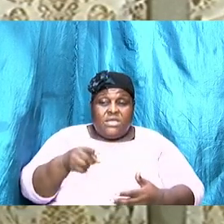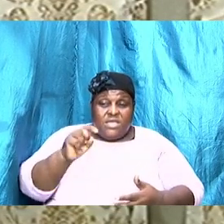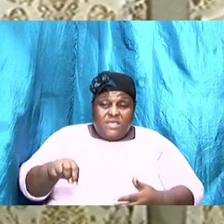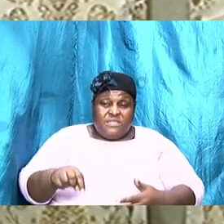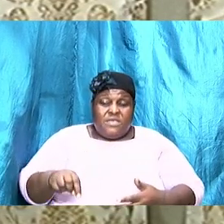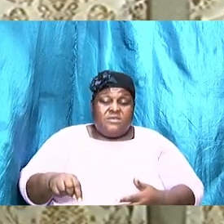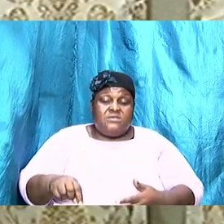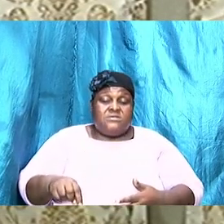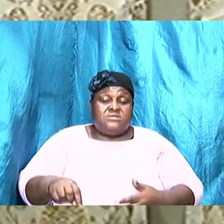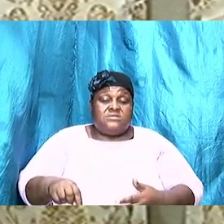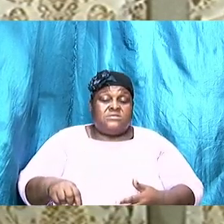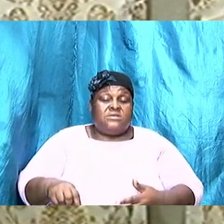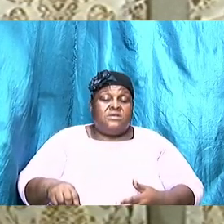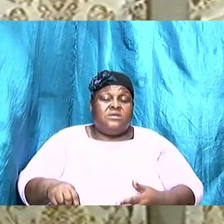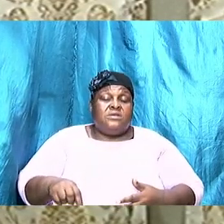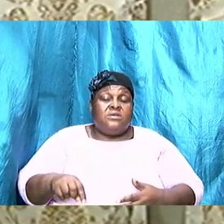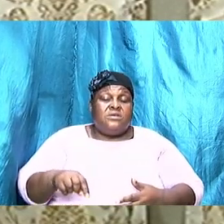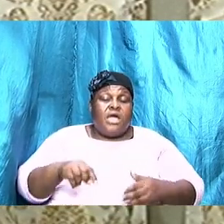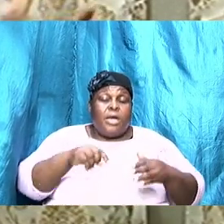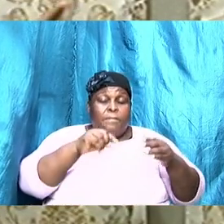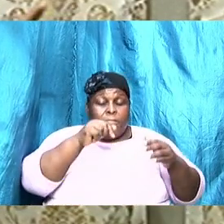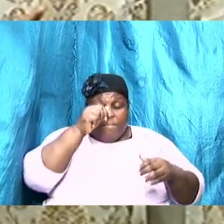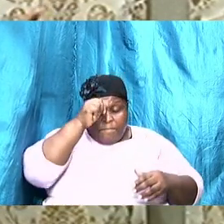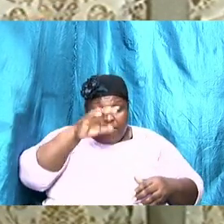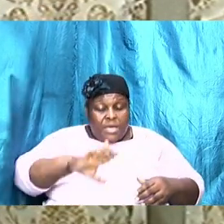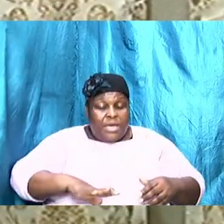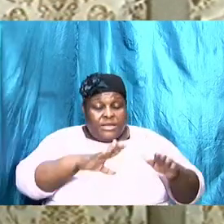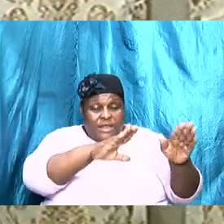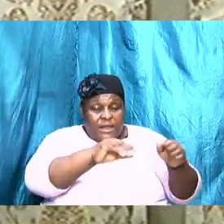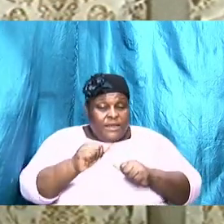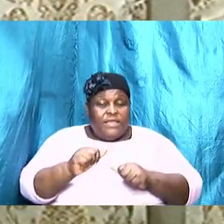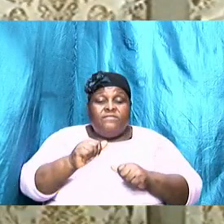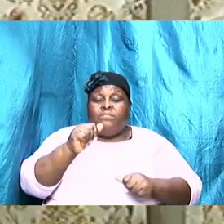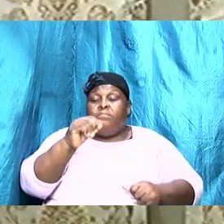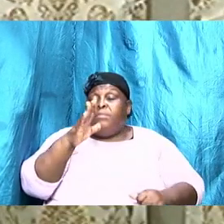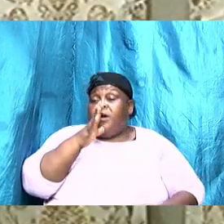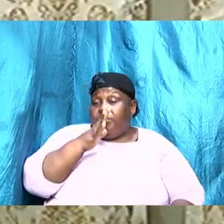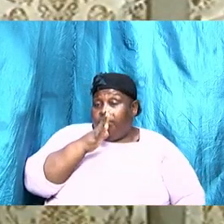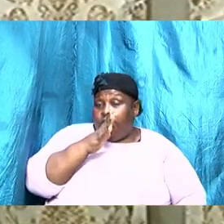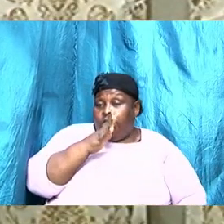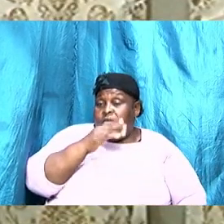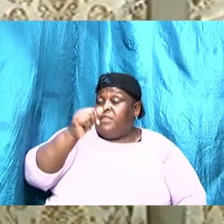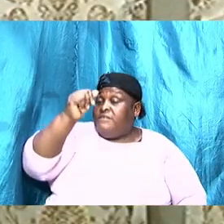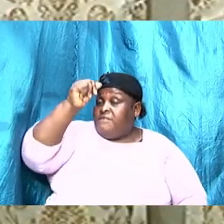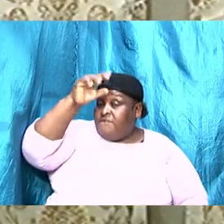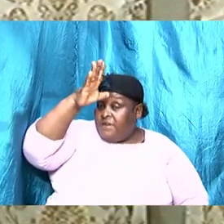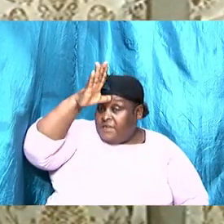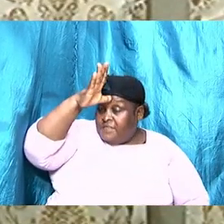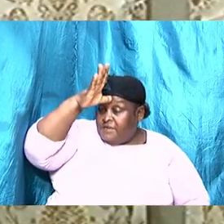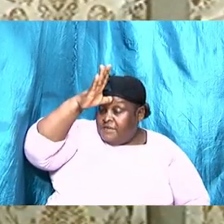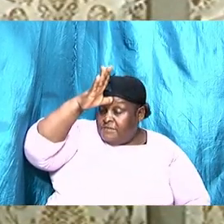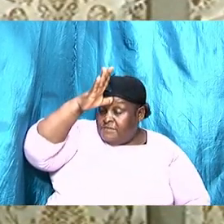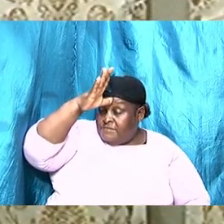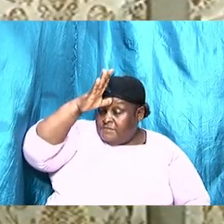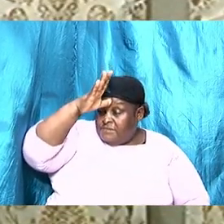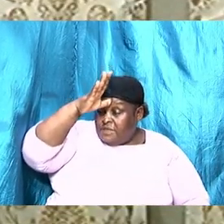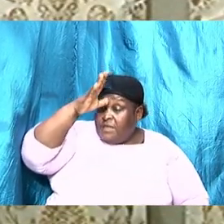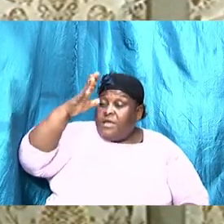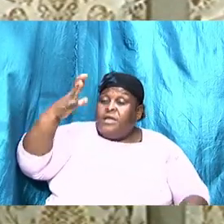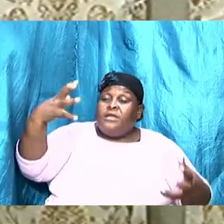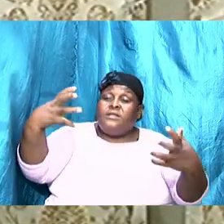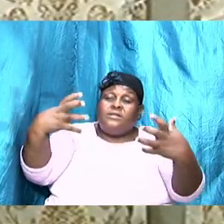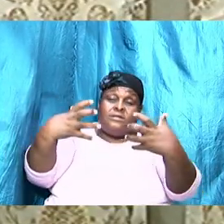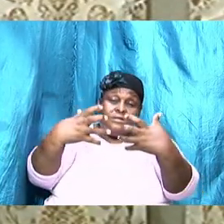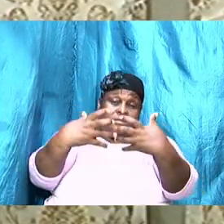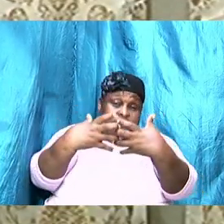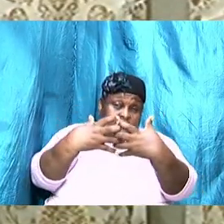shall a man leave his mother and his father and cleave